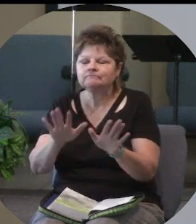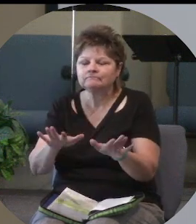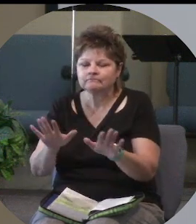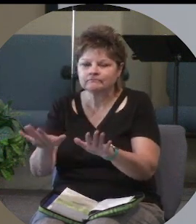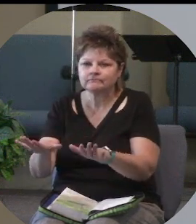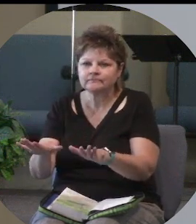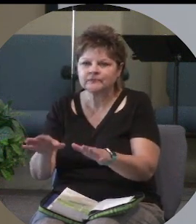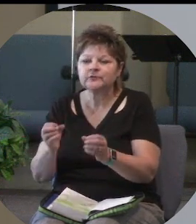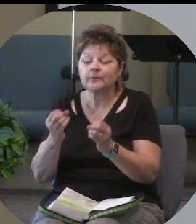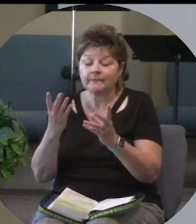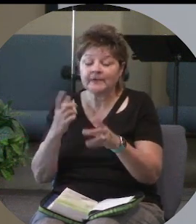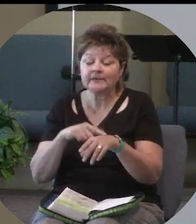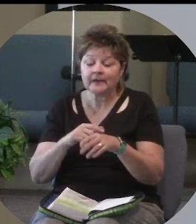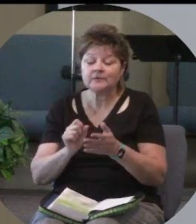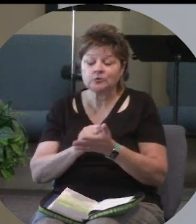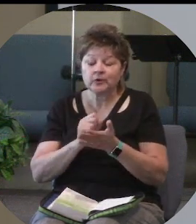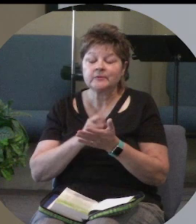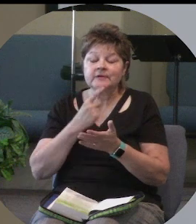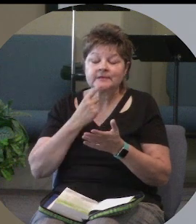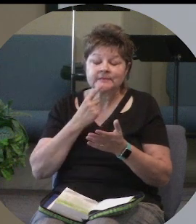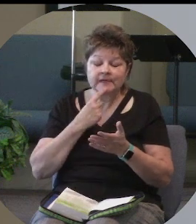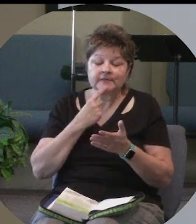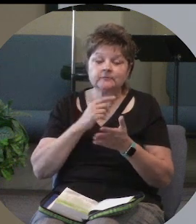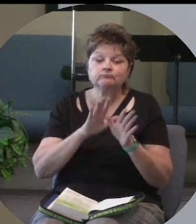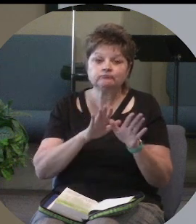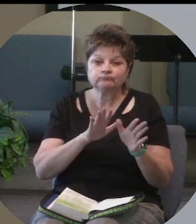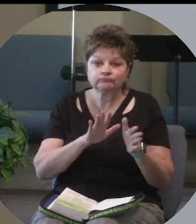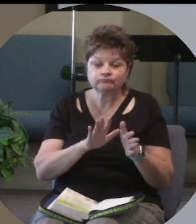Places of that in scripture. Be still and know that